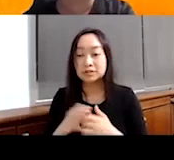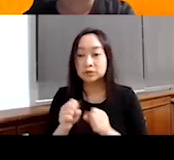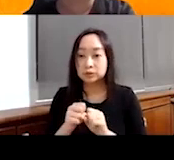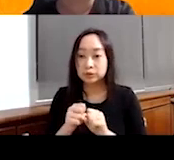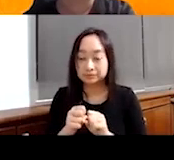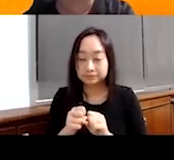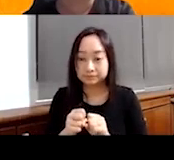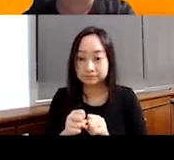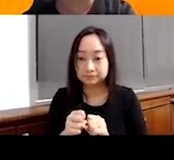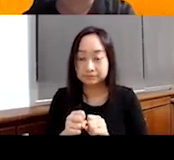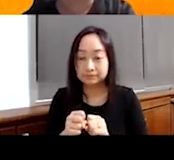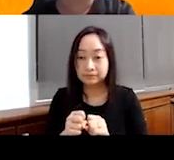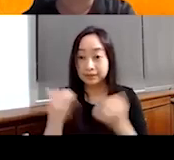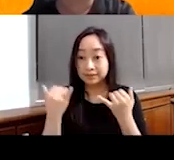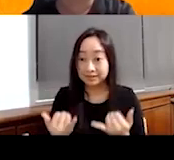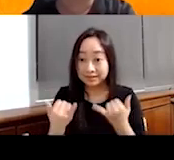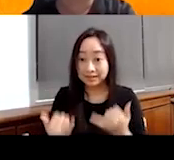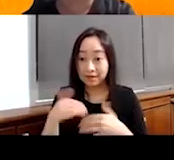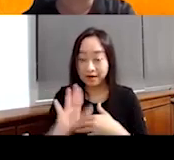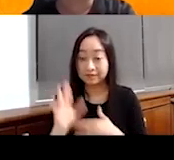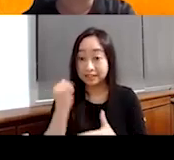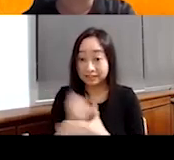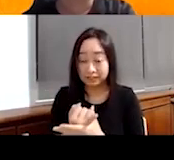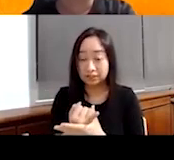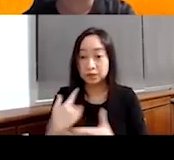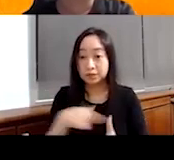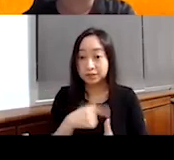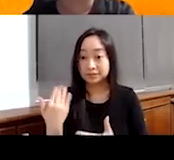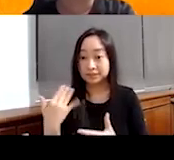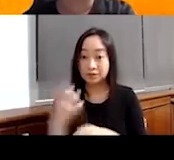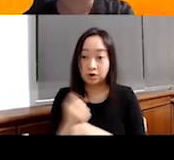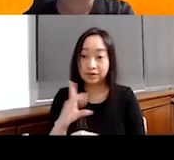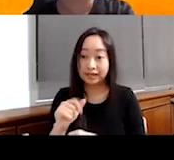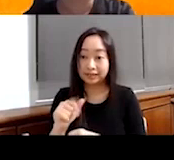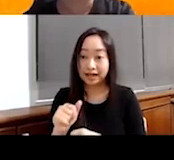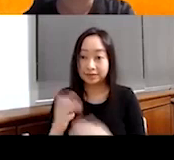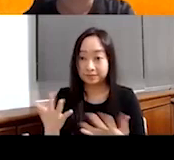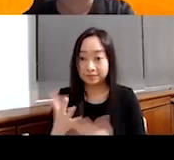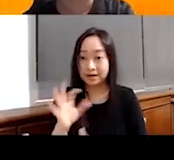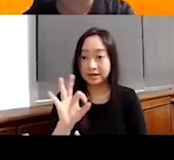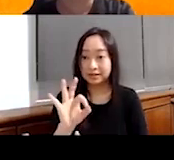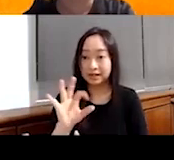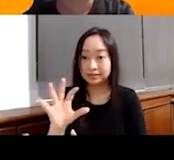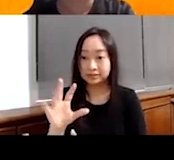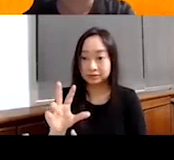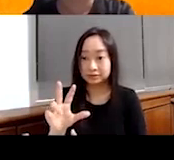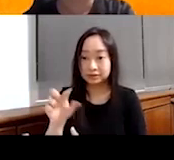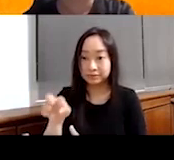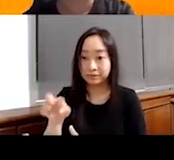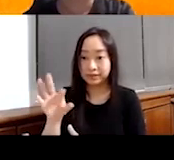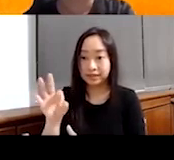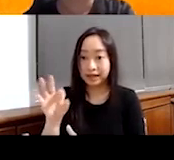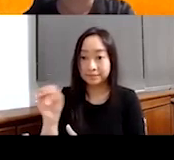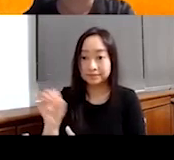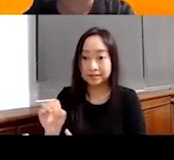now after this intervention, we recently got the data, 93.9% of the